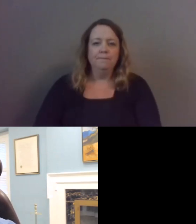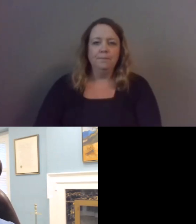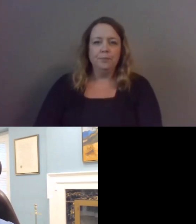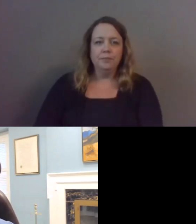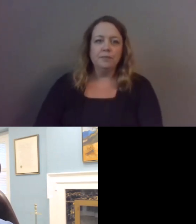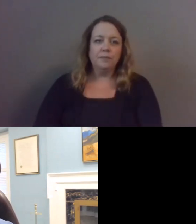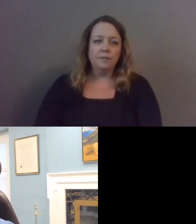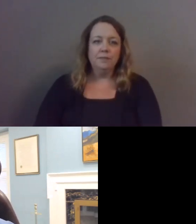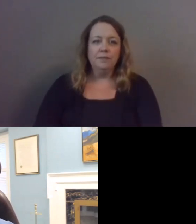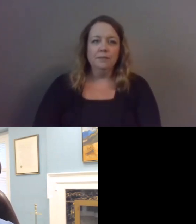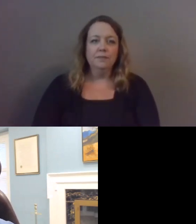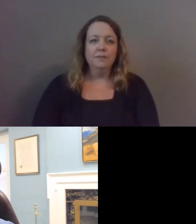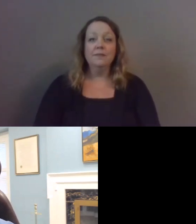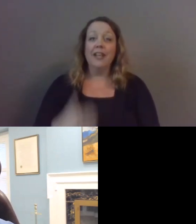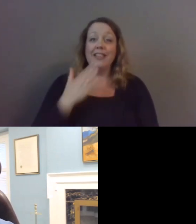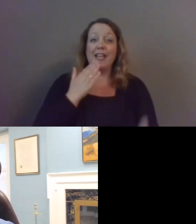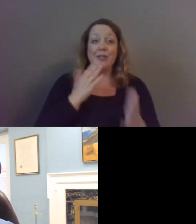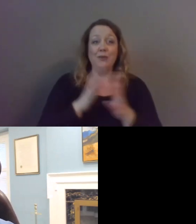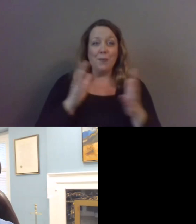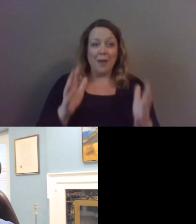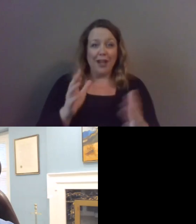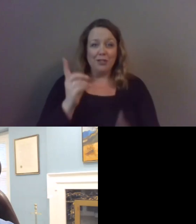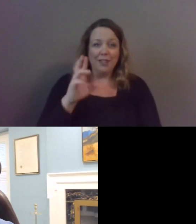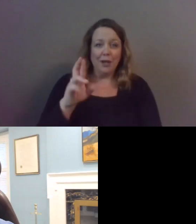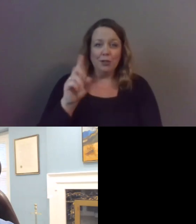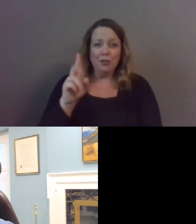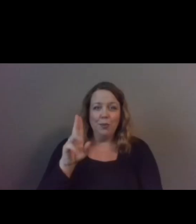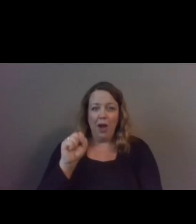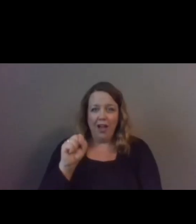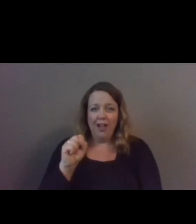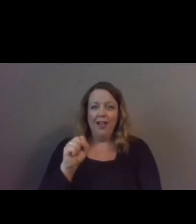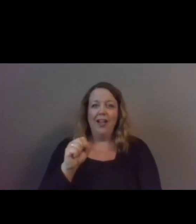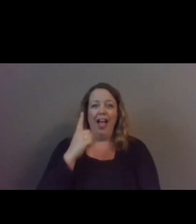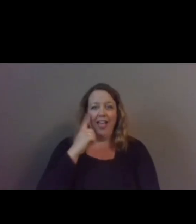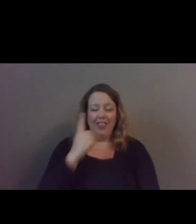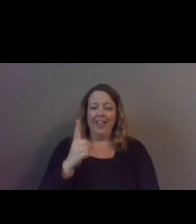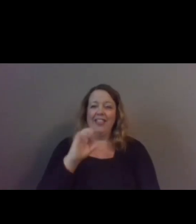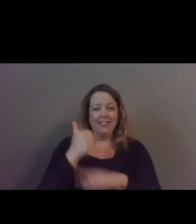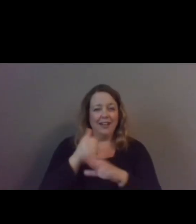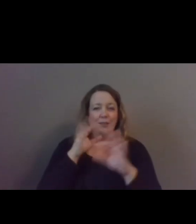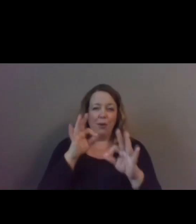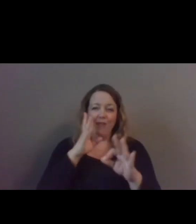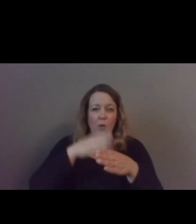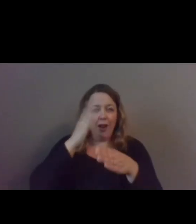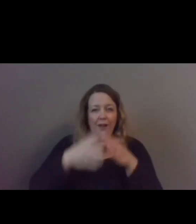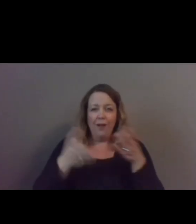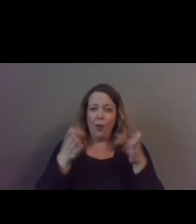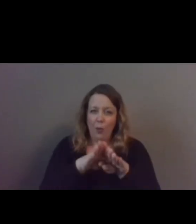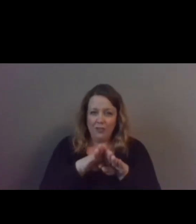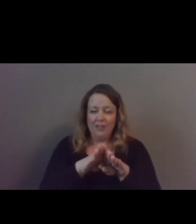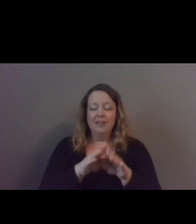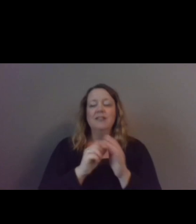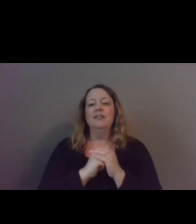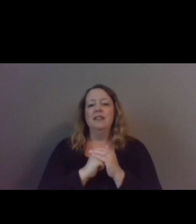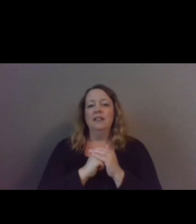and you so much dr dubois um i think this sets us up perfectly for our closing here um i would be remiss as